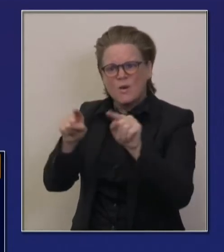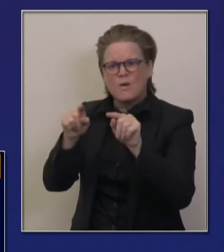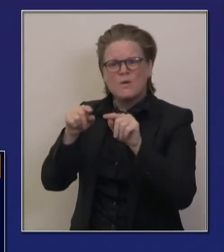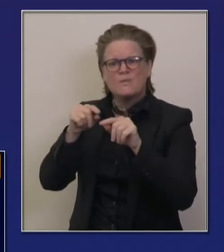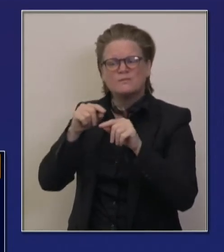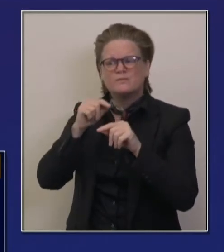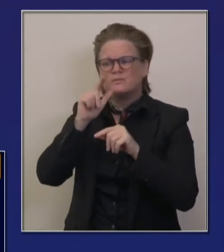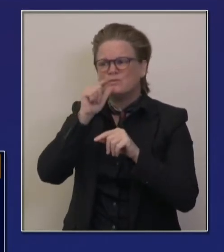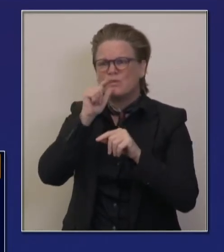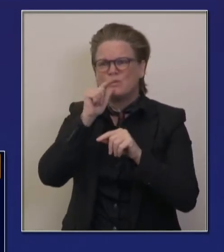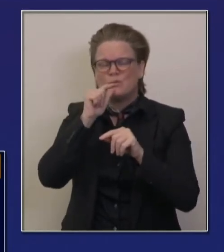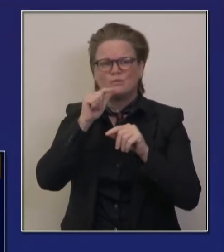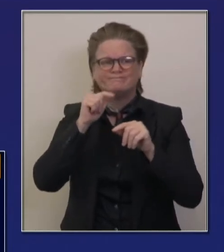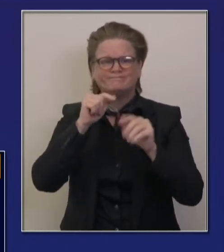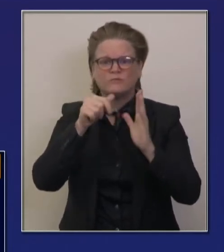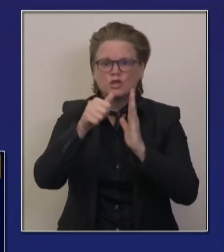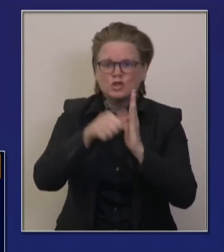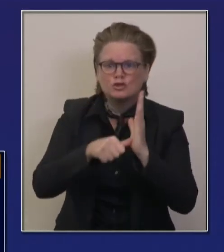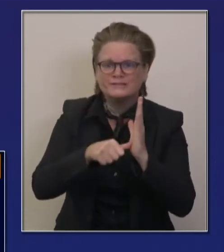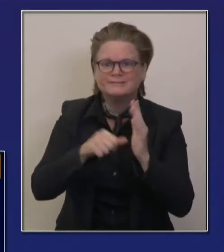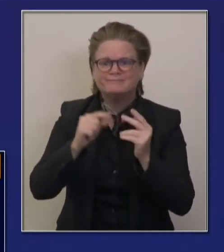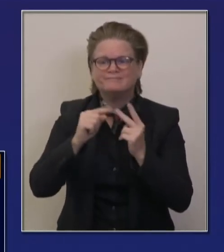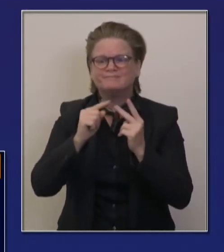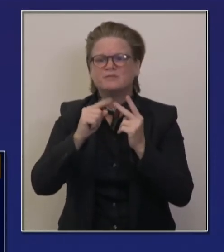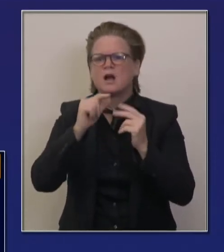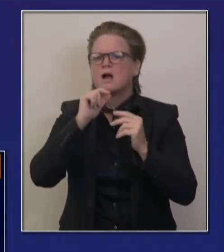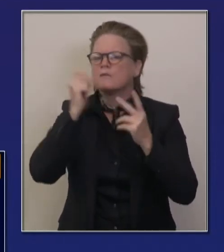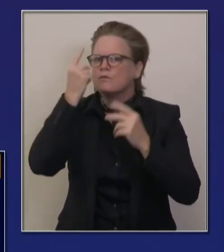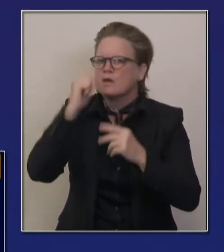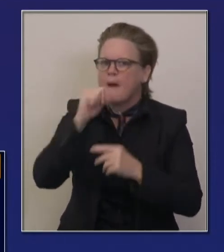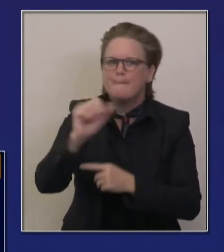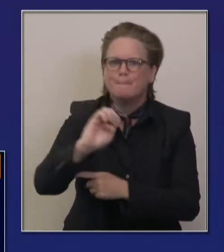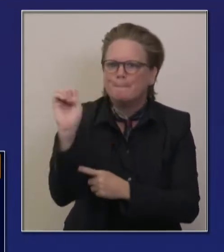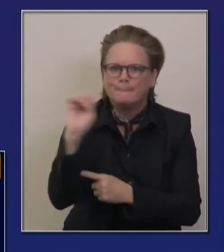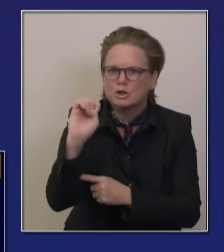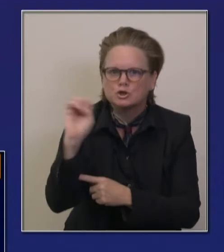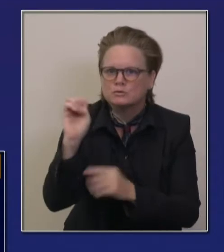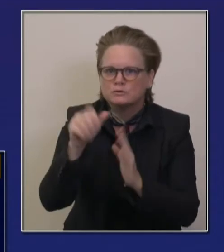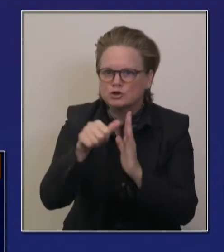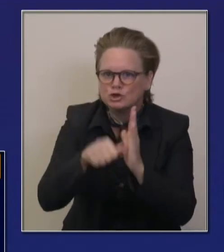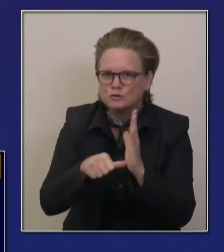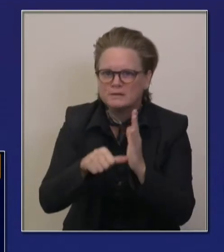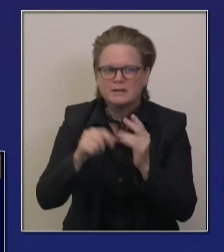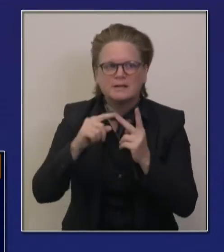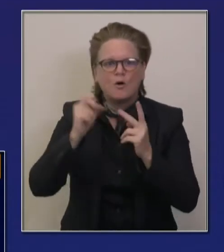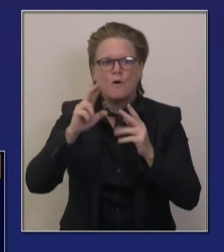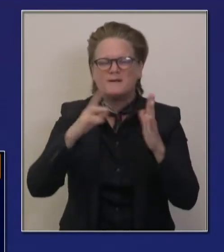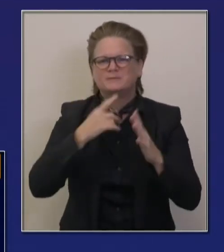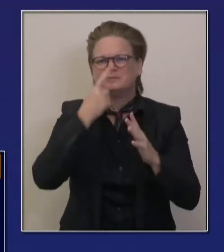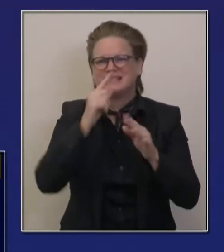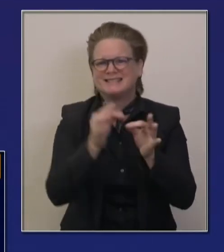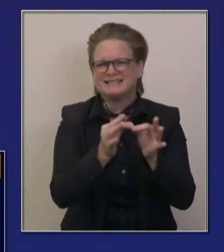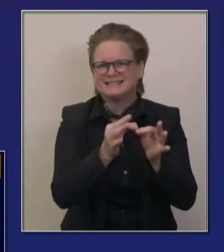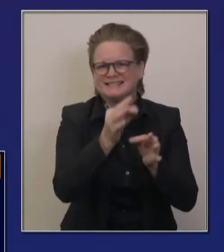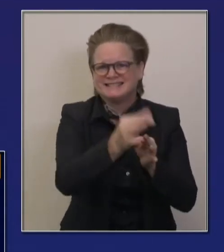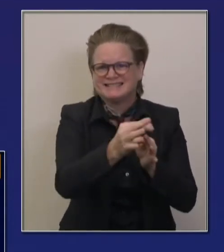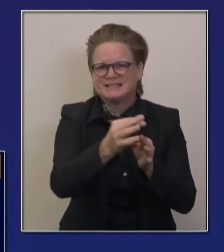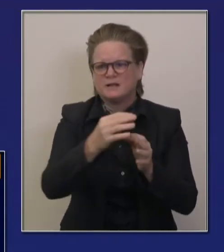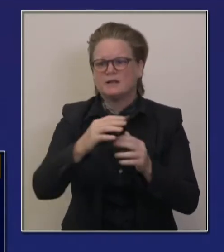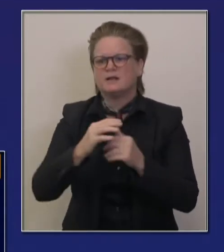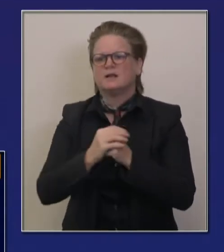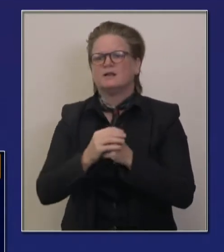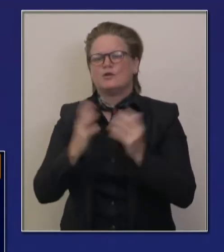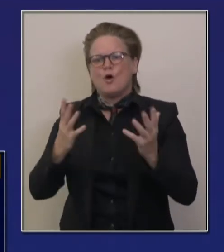region by region doing just that. No mandate from above. We've been working very, very collaboratively with the hospital association,